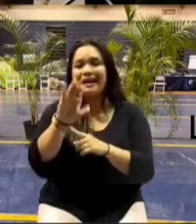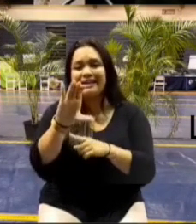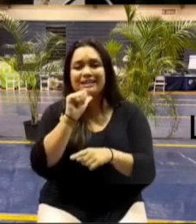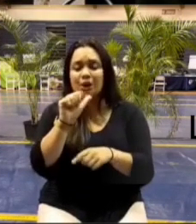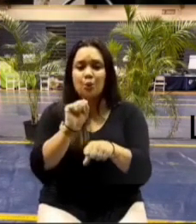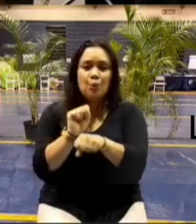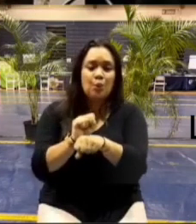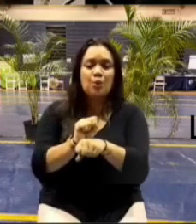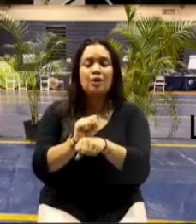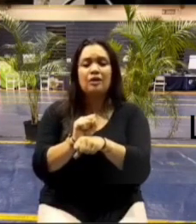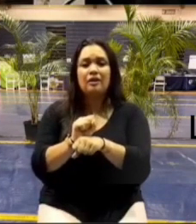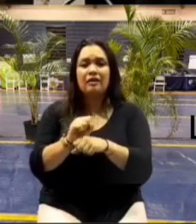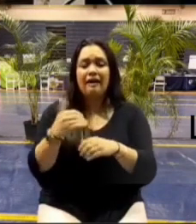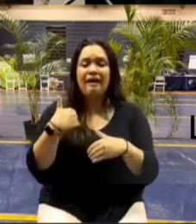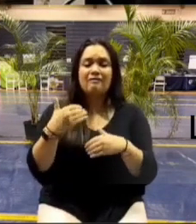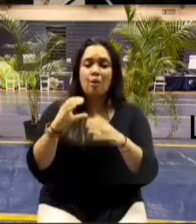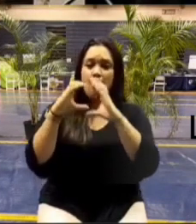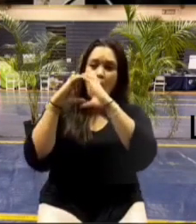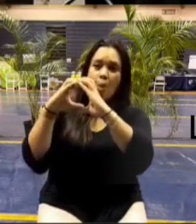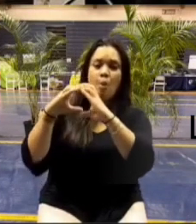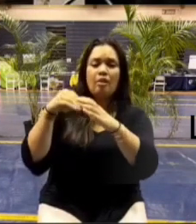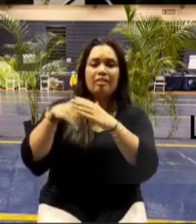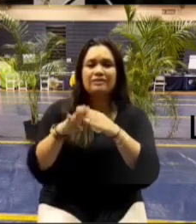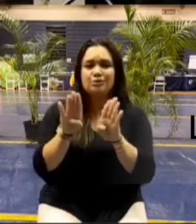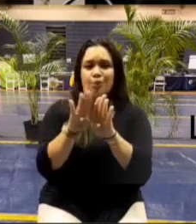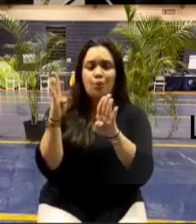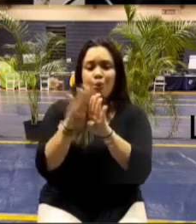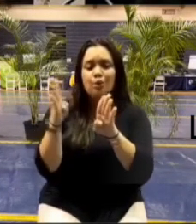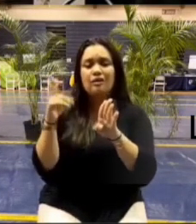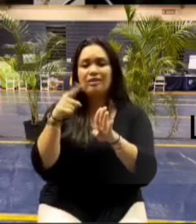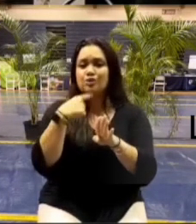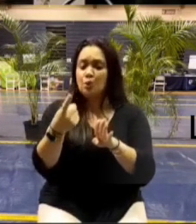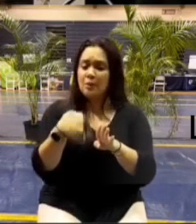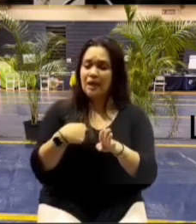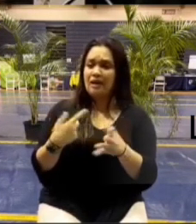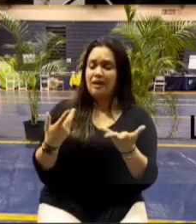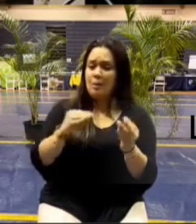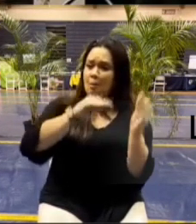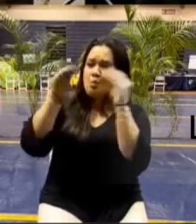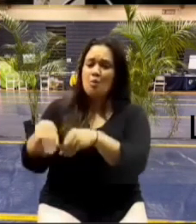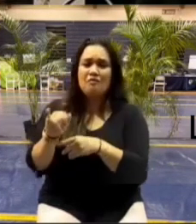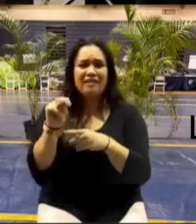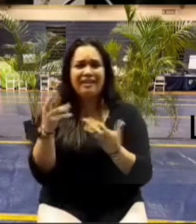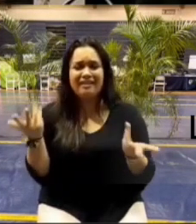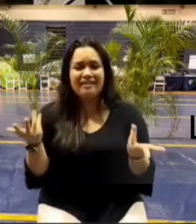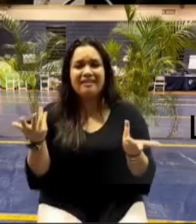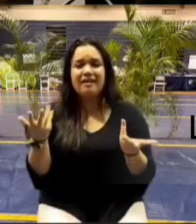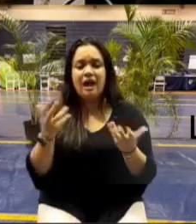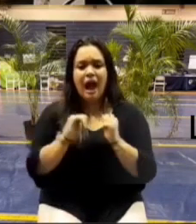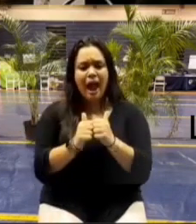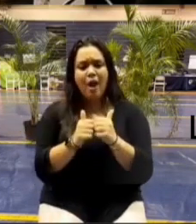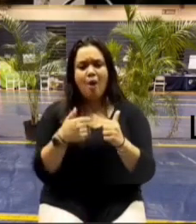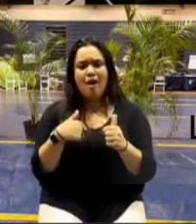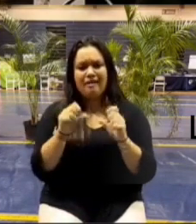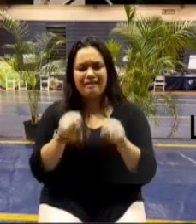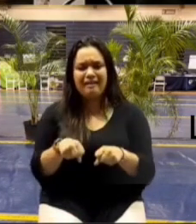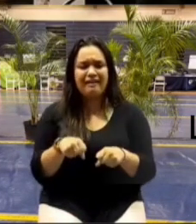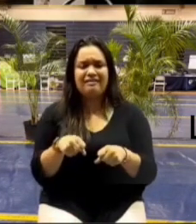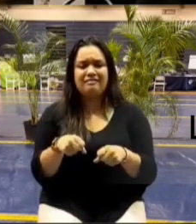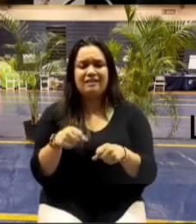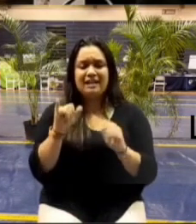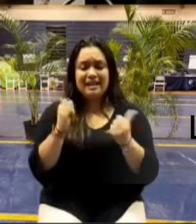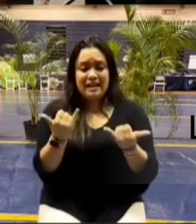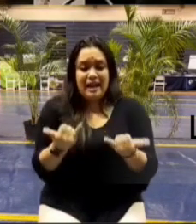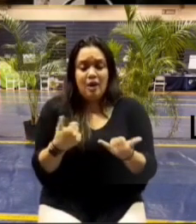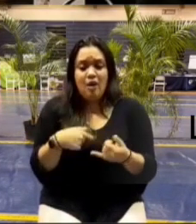big forward screen door and they tell me go ahead and move in how's that and they and now i have to check out red cross